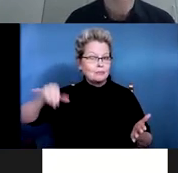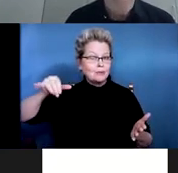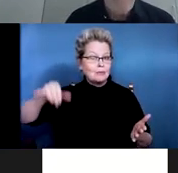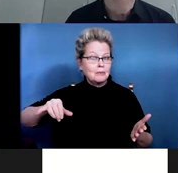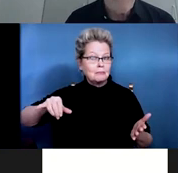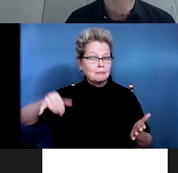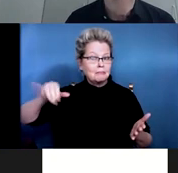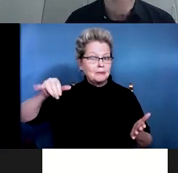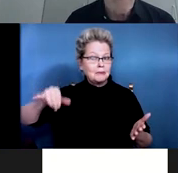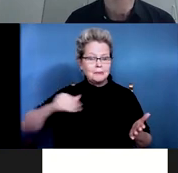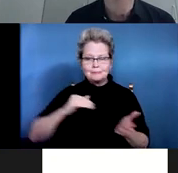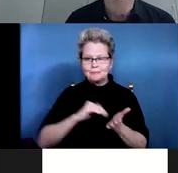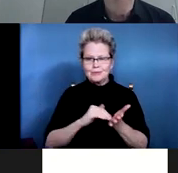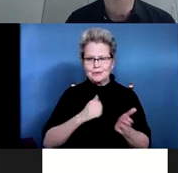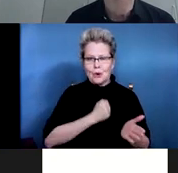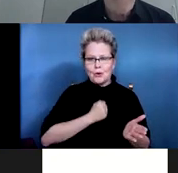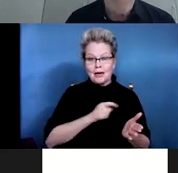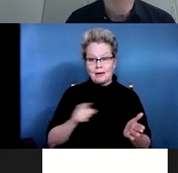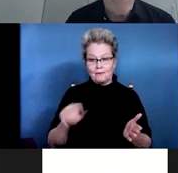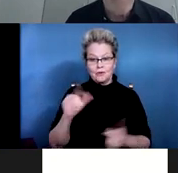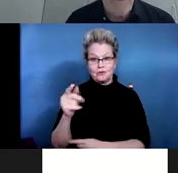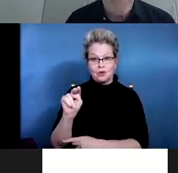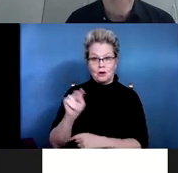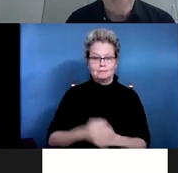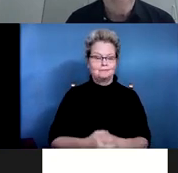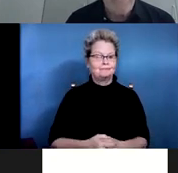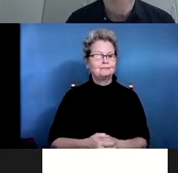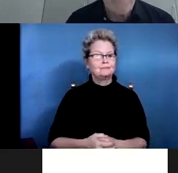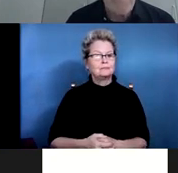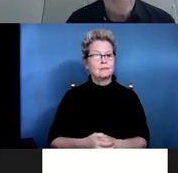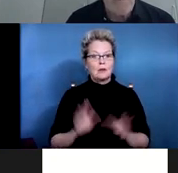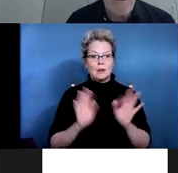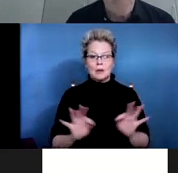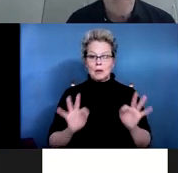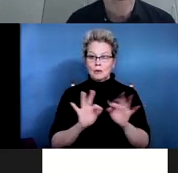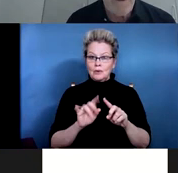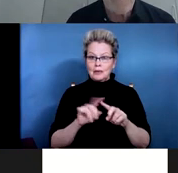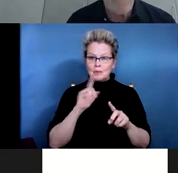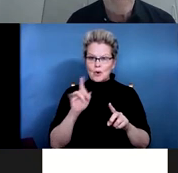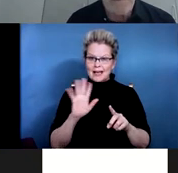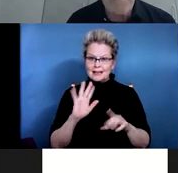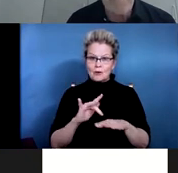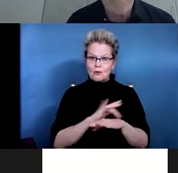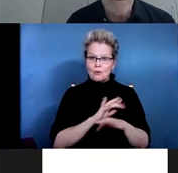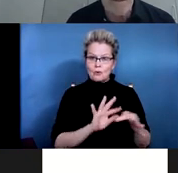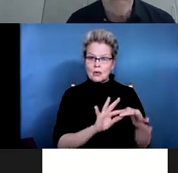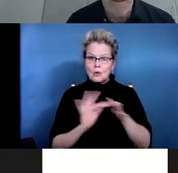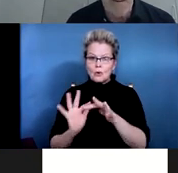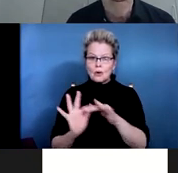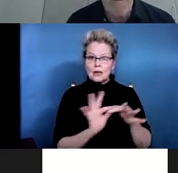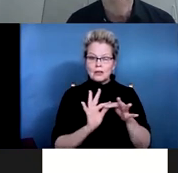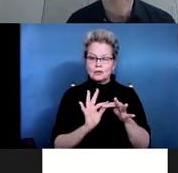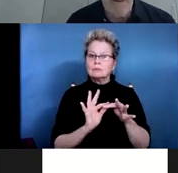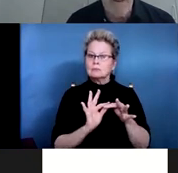So, and what's important about it is the early coordination with the clinical team